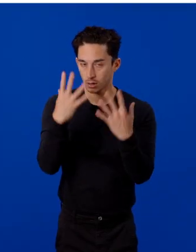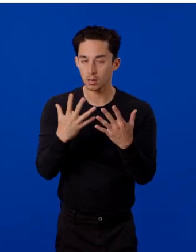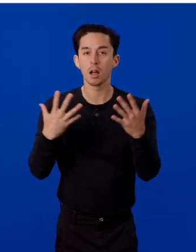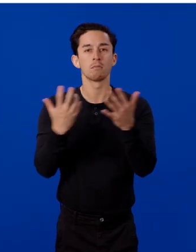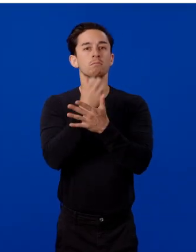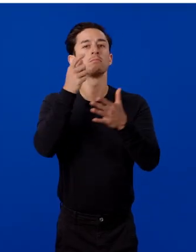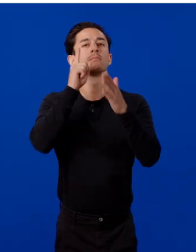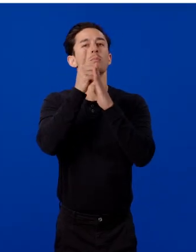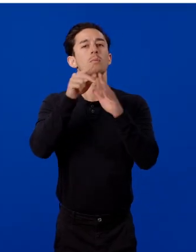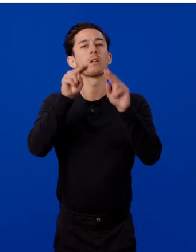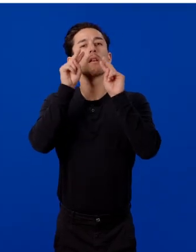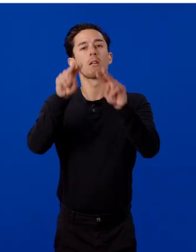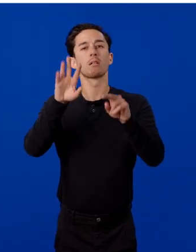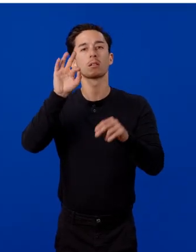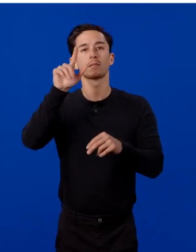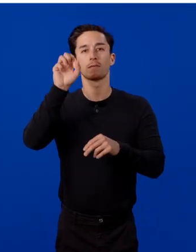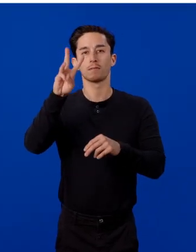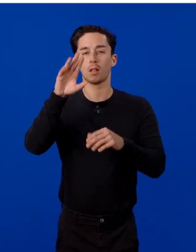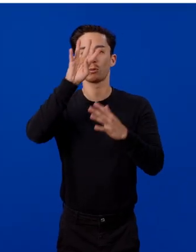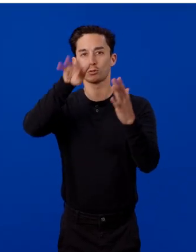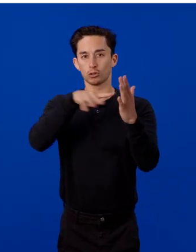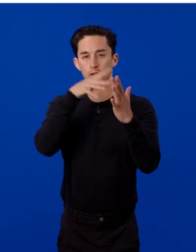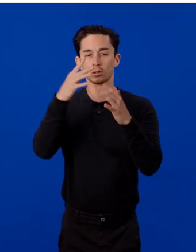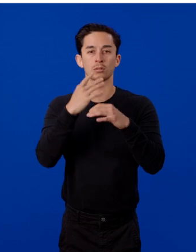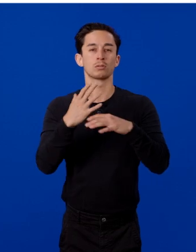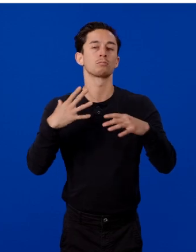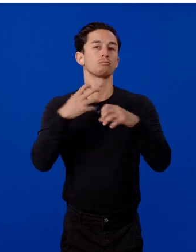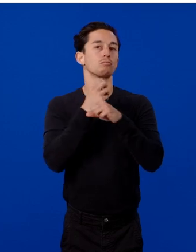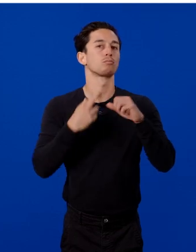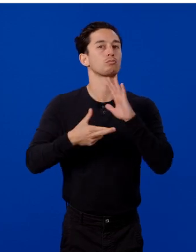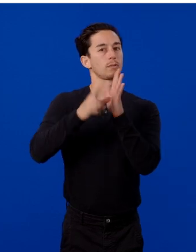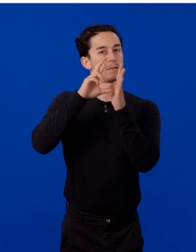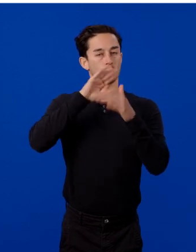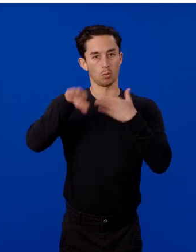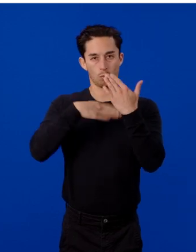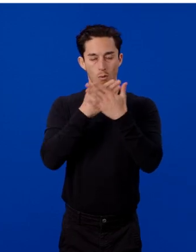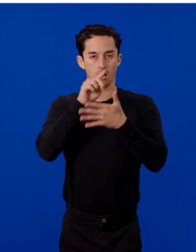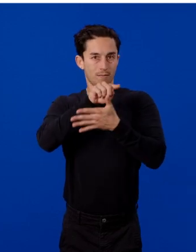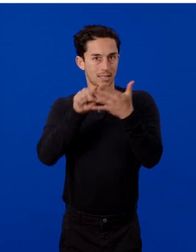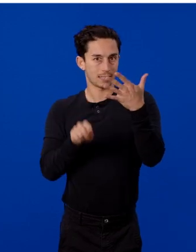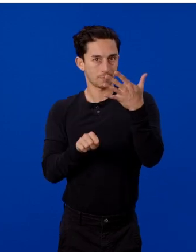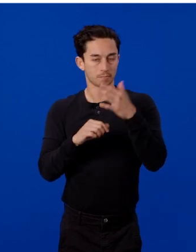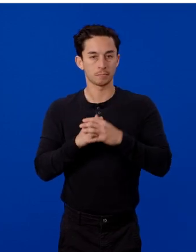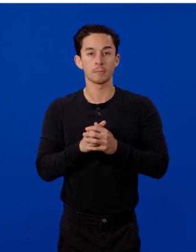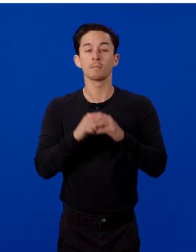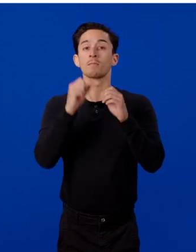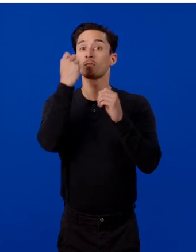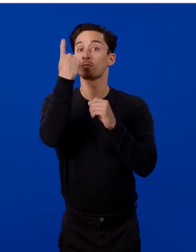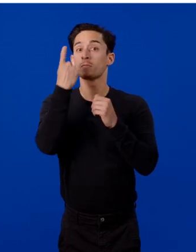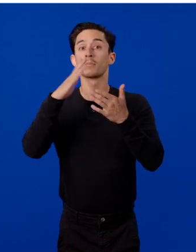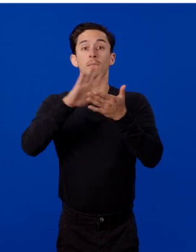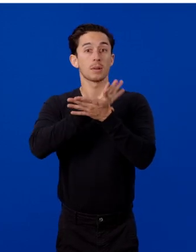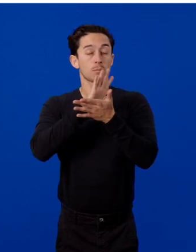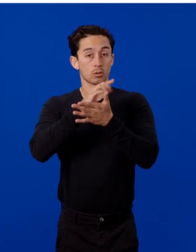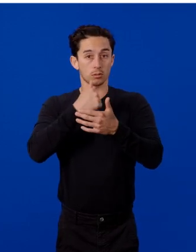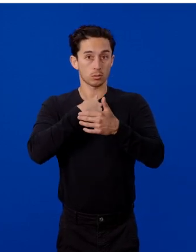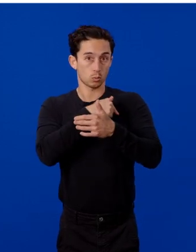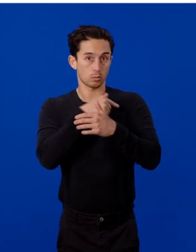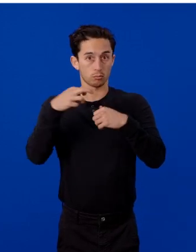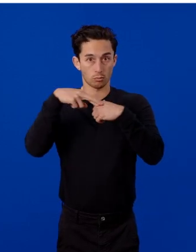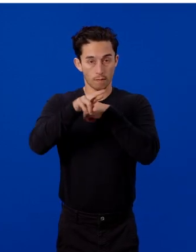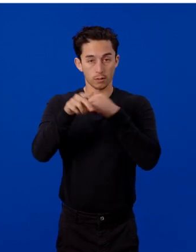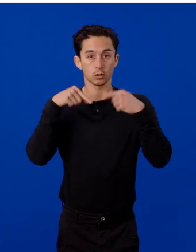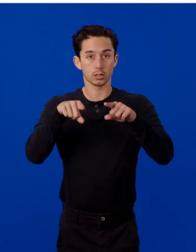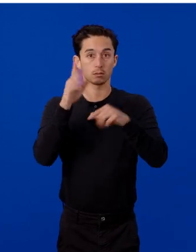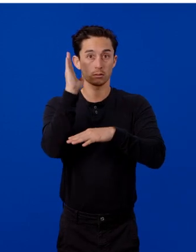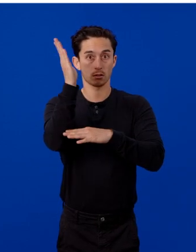to look at a flowchart and recap all of the ideas we got here. Now, the papers we referenced in this talk